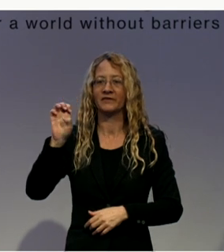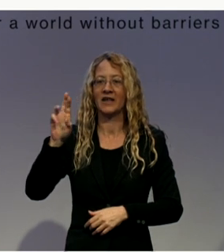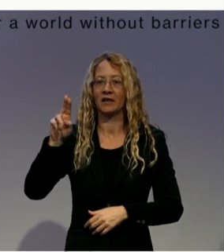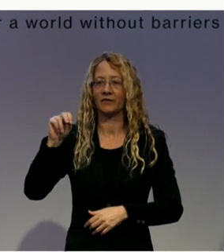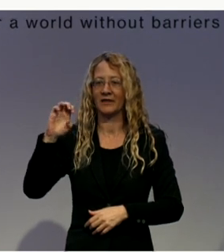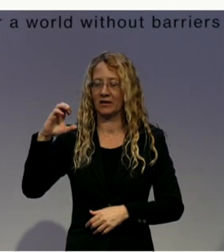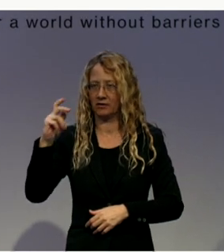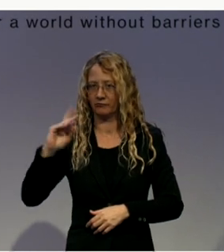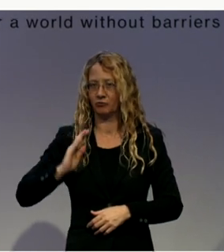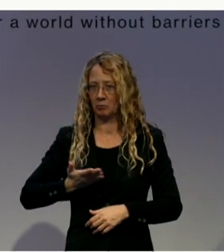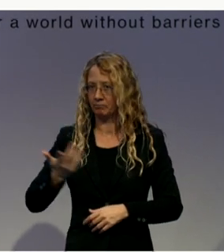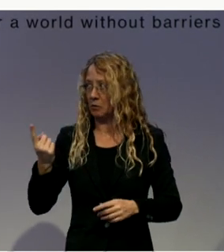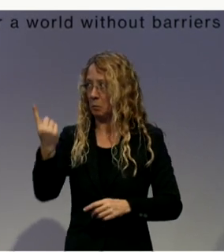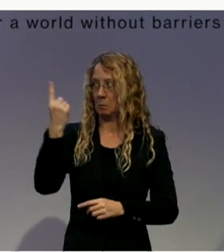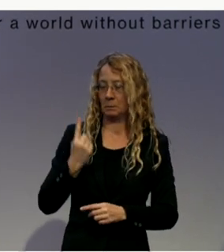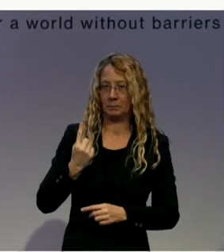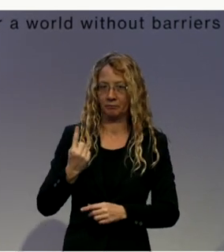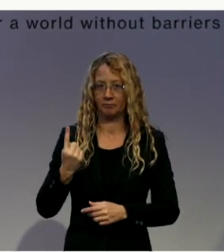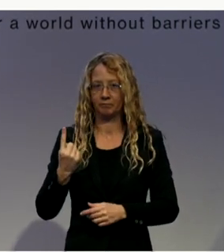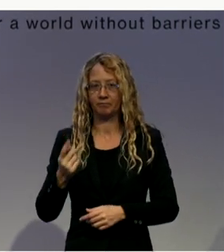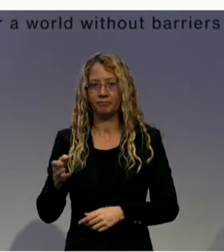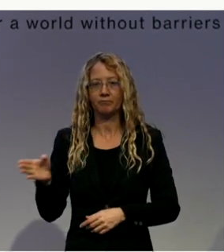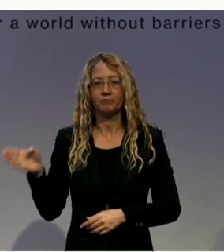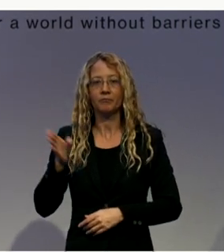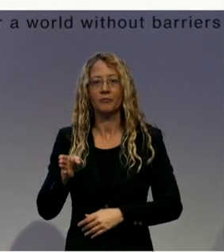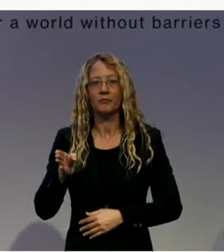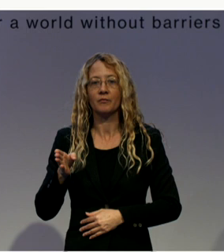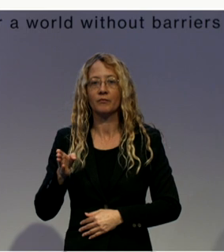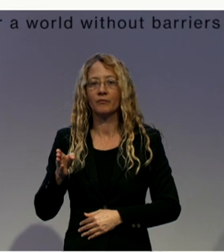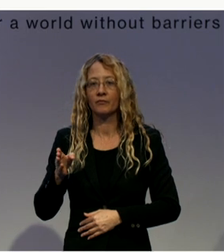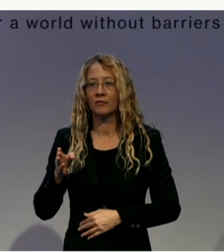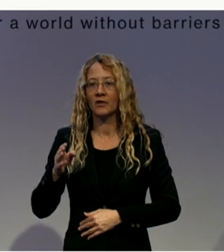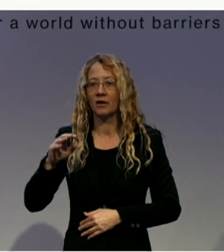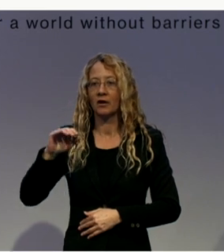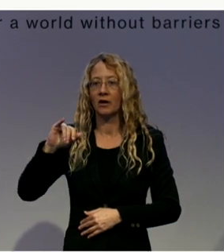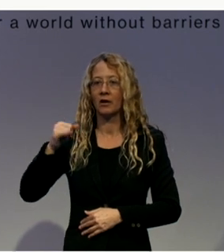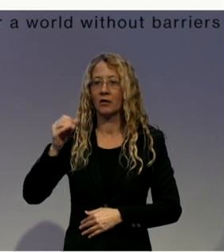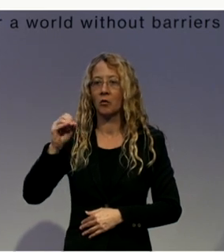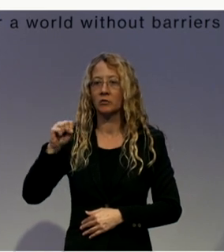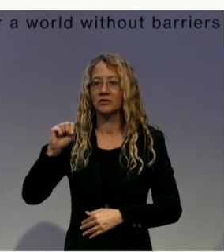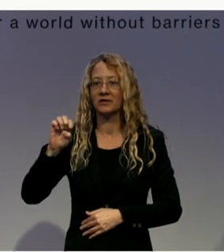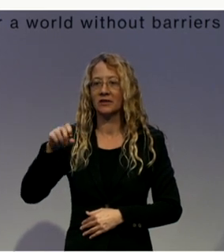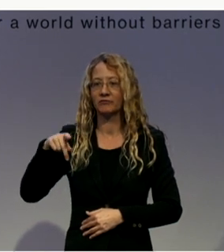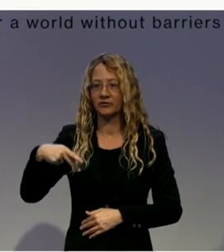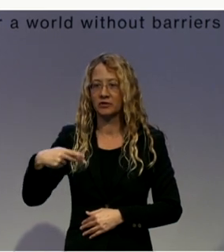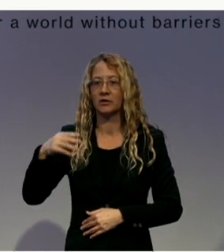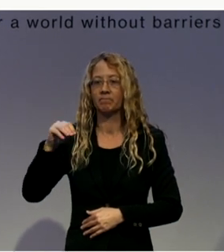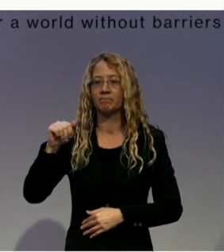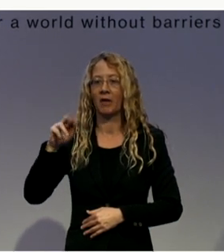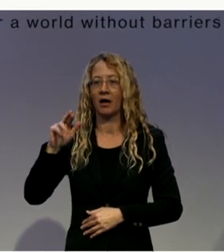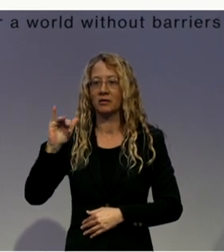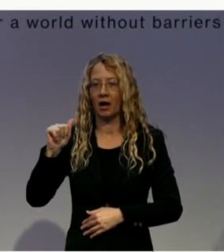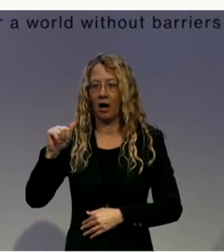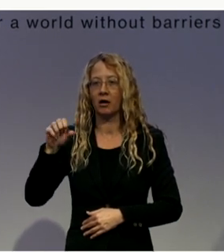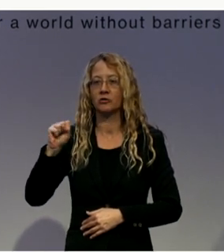And then we have got Josef Maria Solé Javero, and I'm sorry if I did not pronounce it You